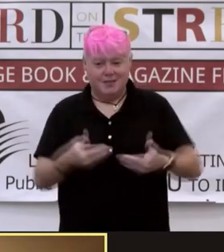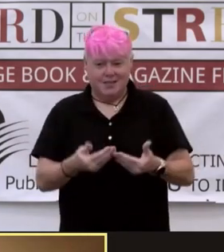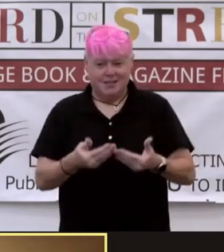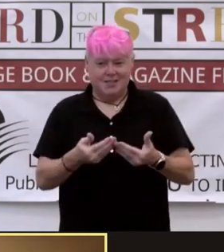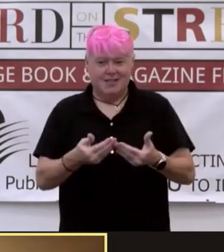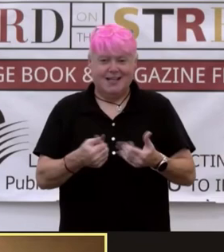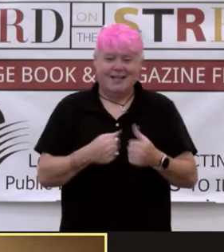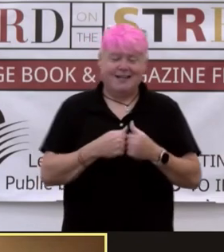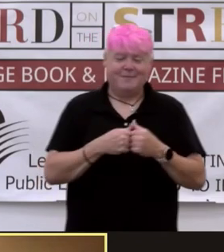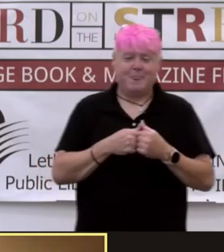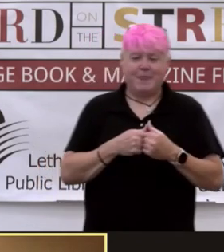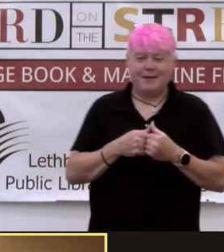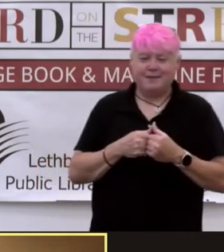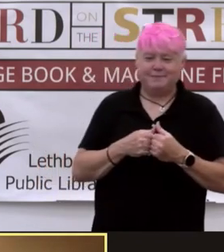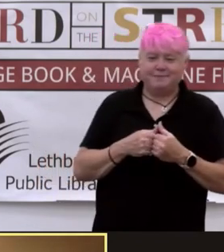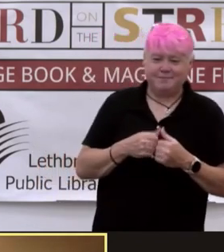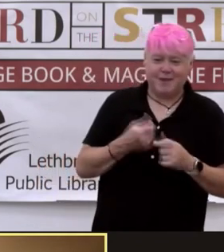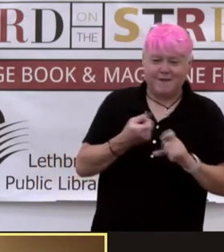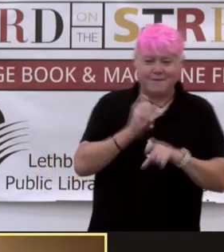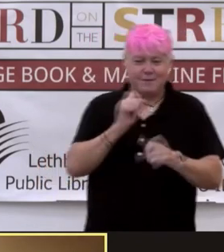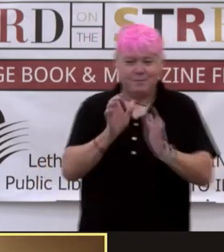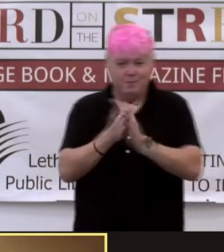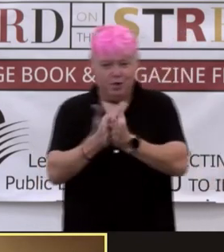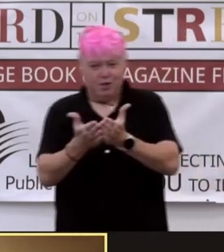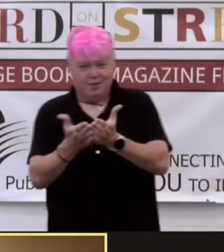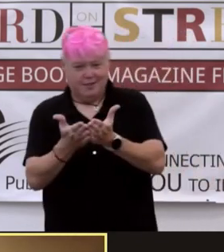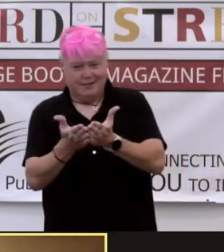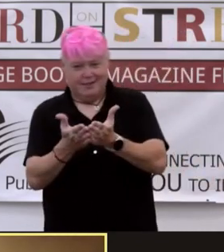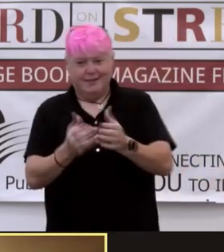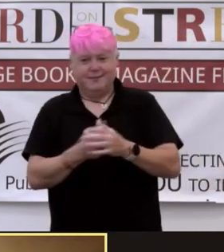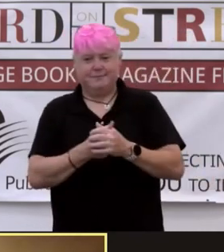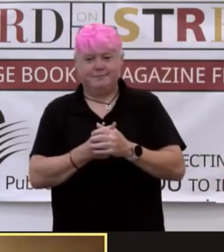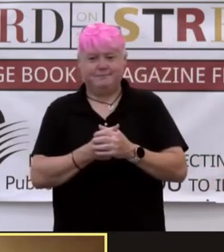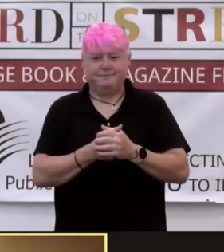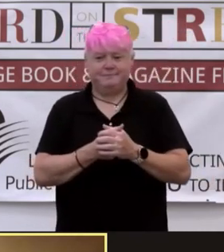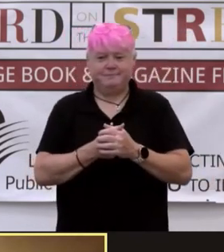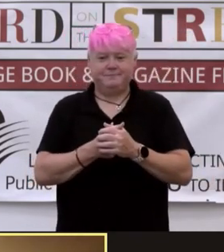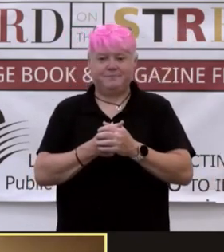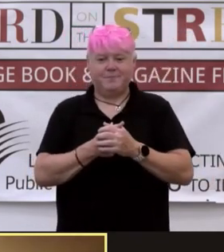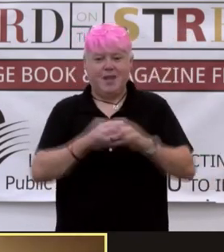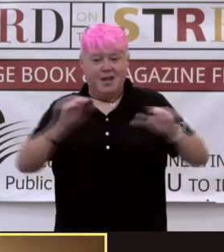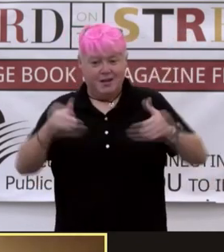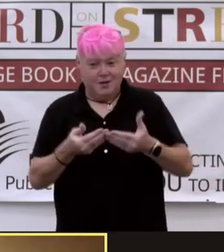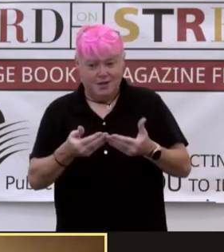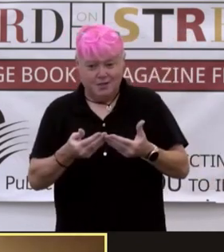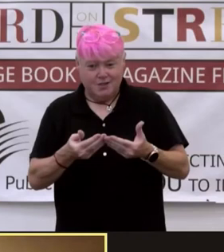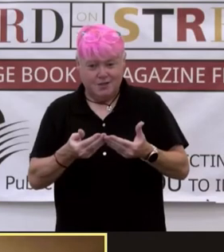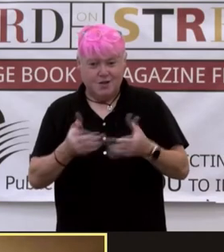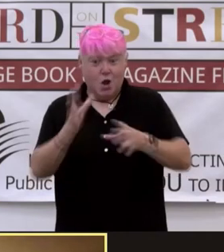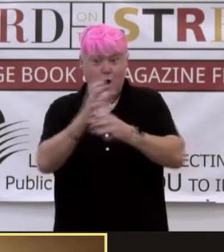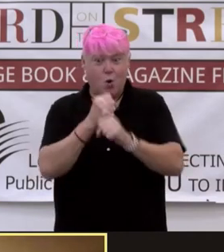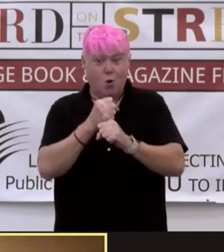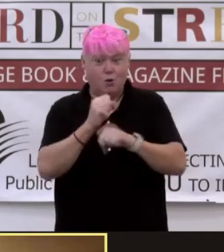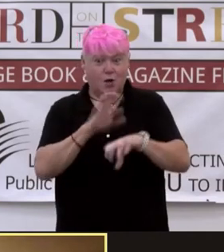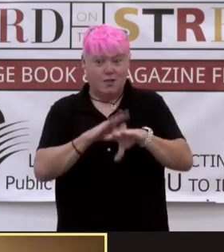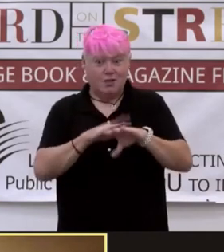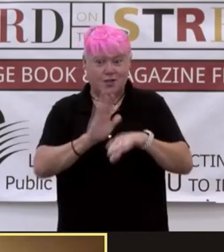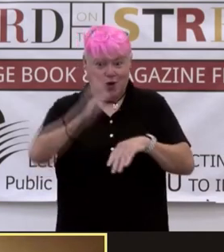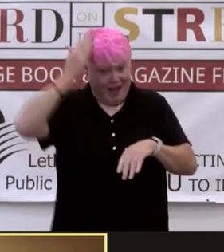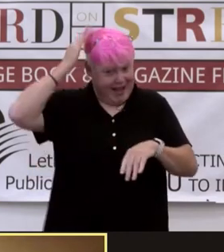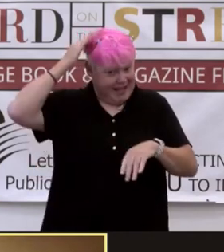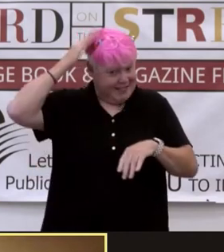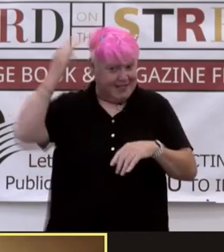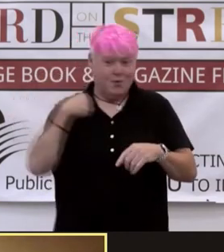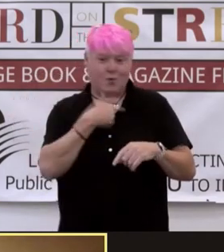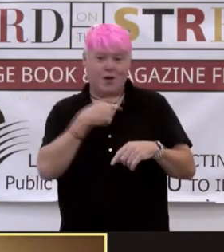from the book. So, here it goes. An introduction. Hold on to your heads. We are the